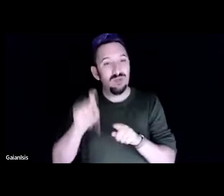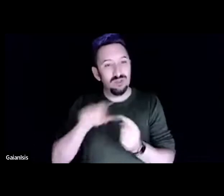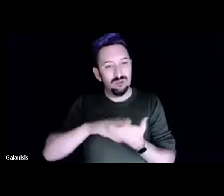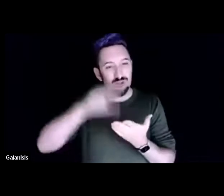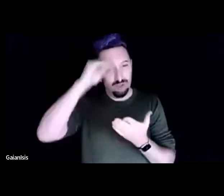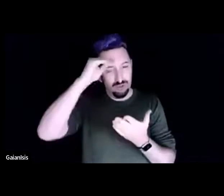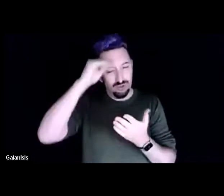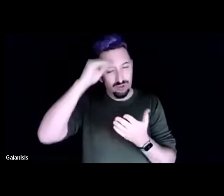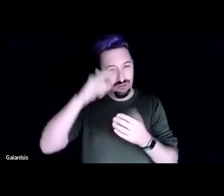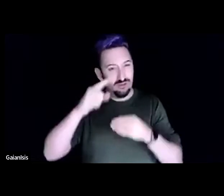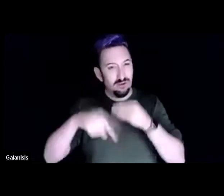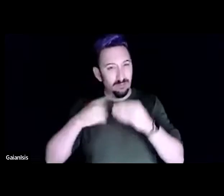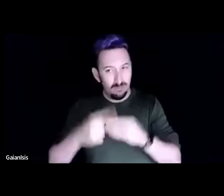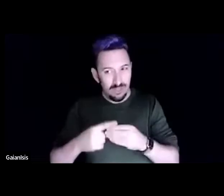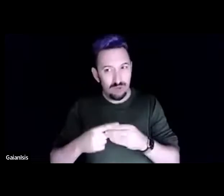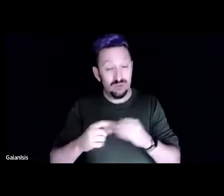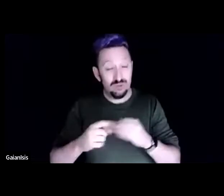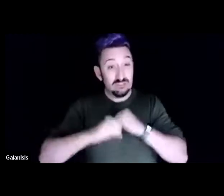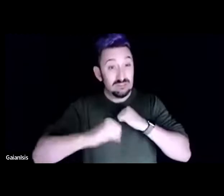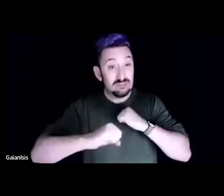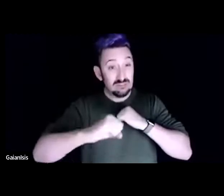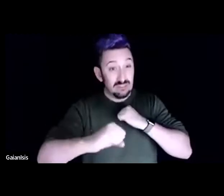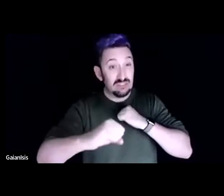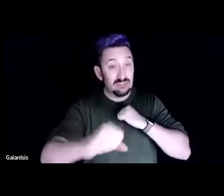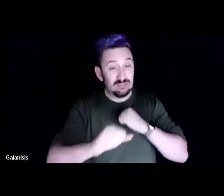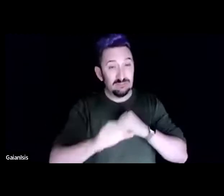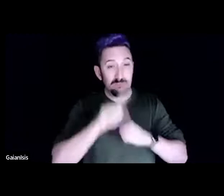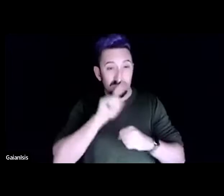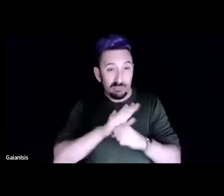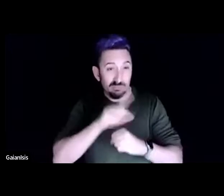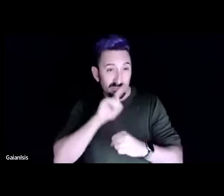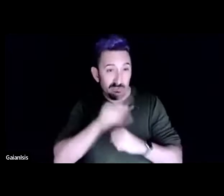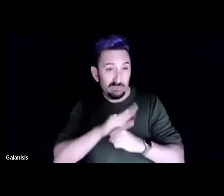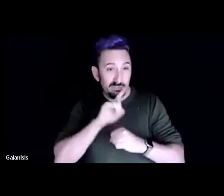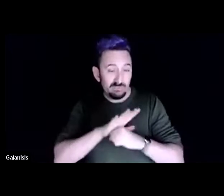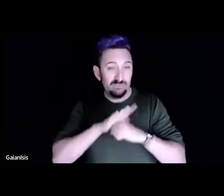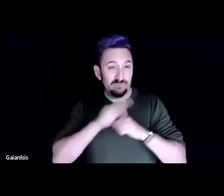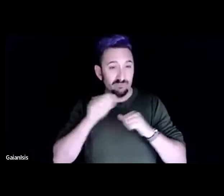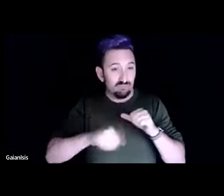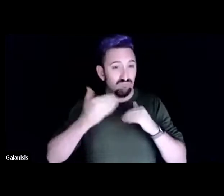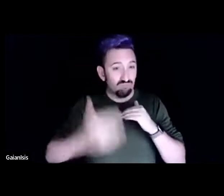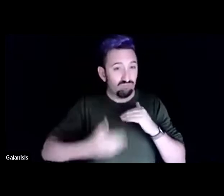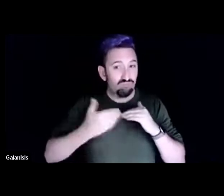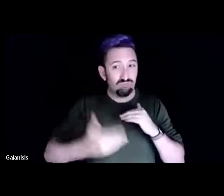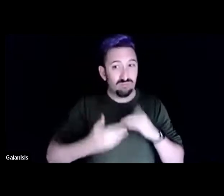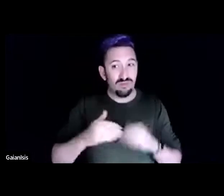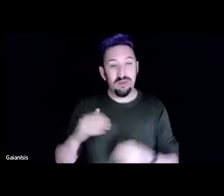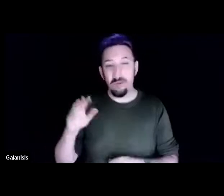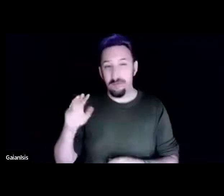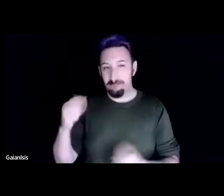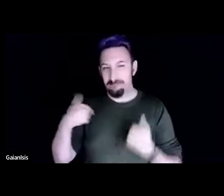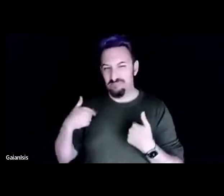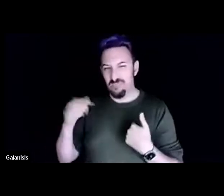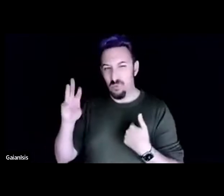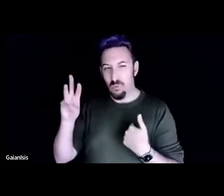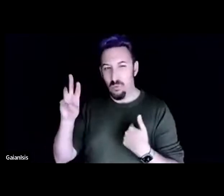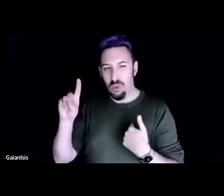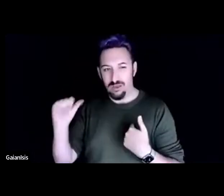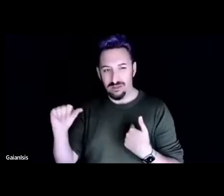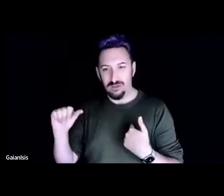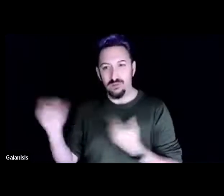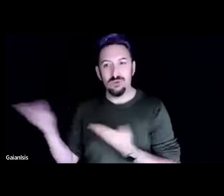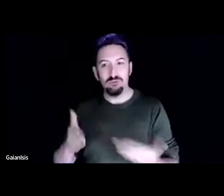effort over time because miss wanda would bring 39 cubic yards of